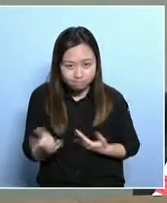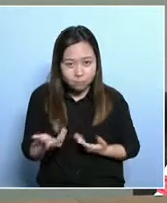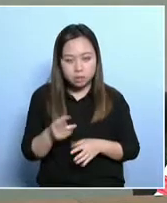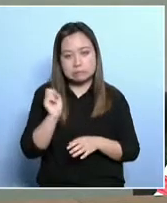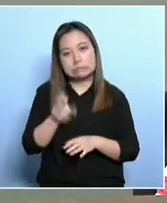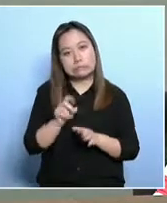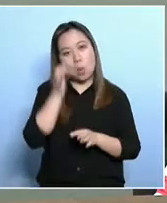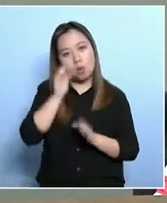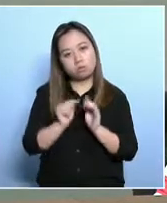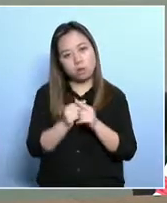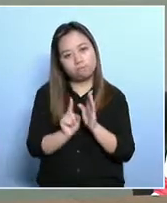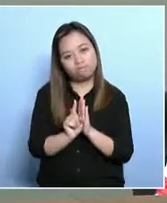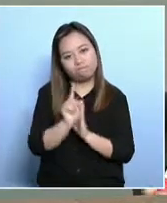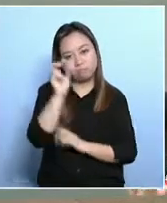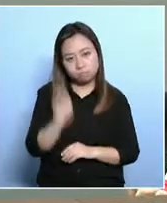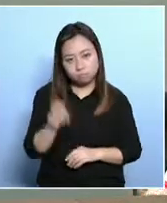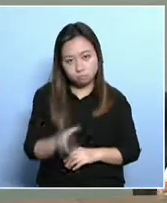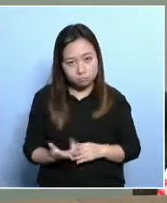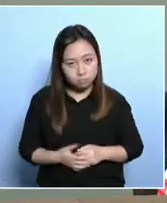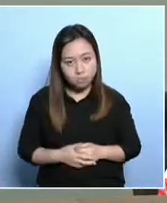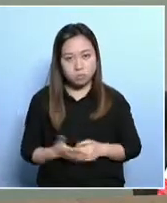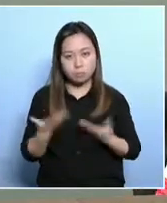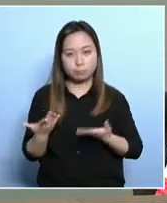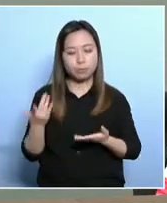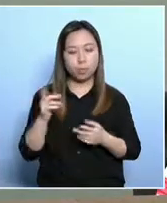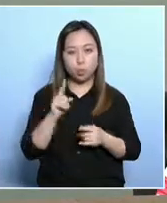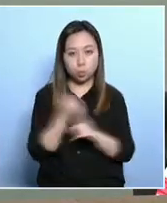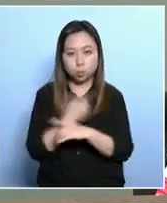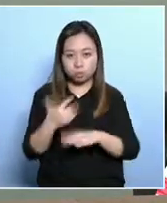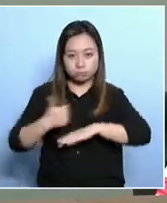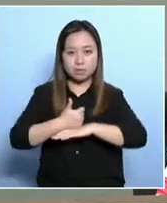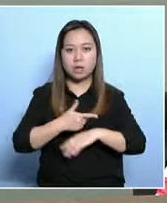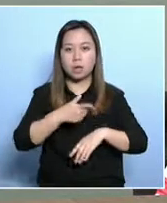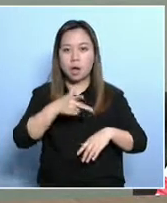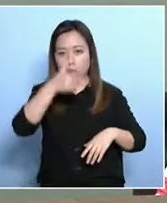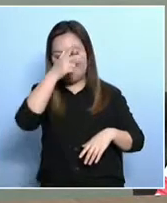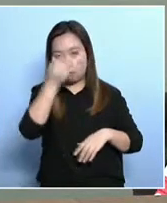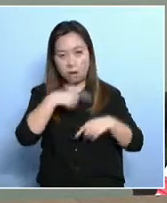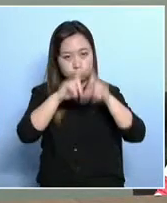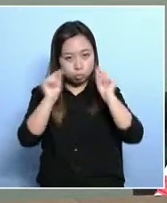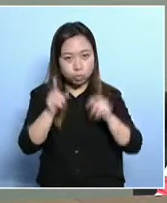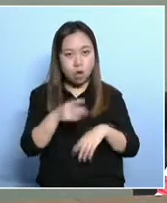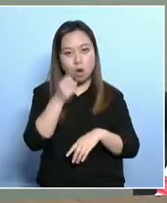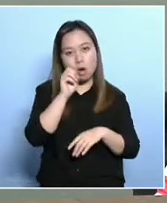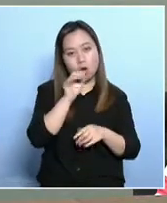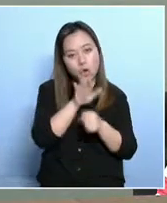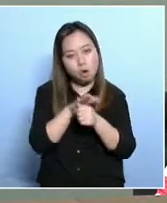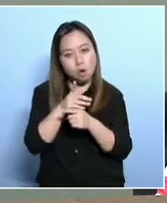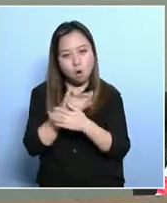and yet little is achieved. If the poverty situation has continued to